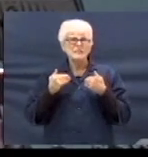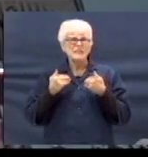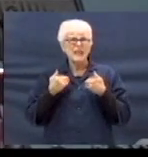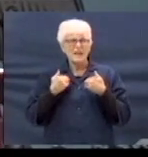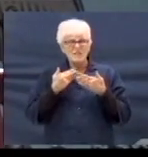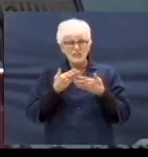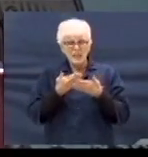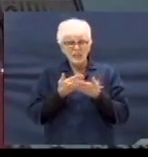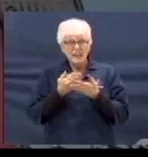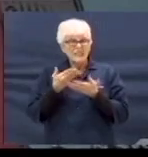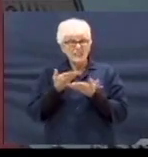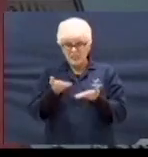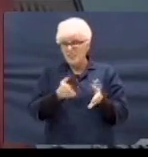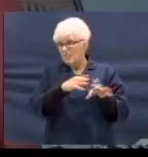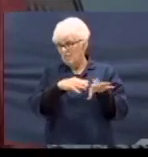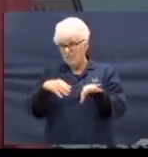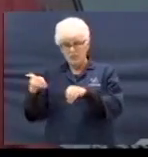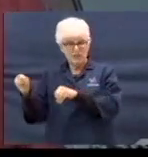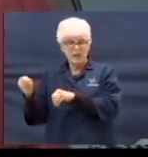alone